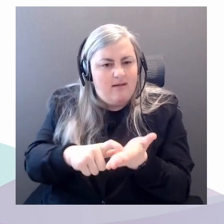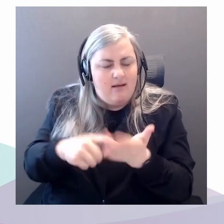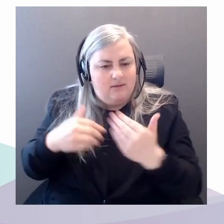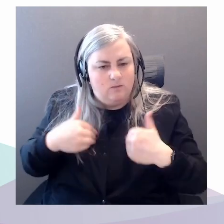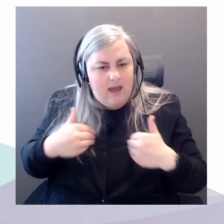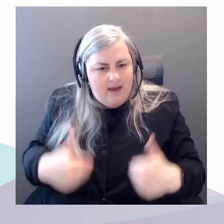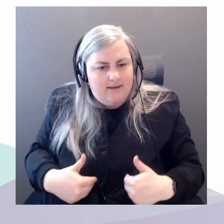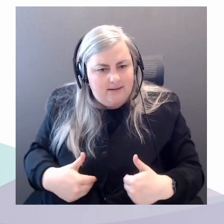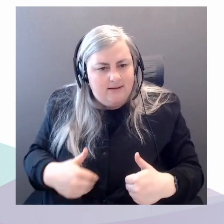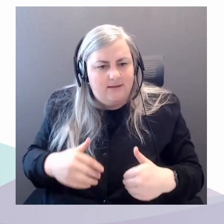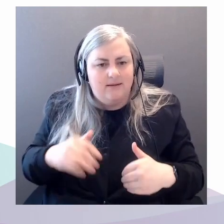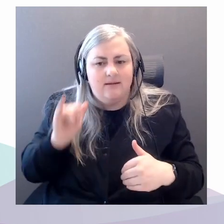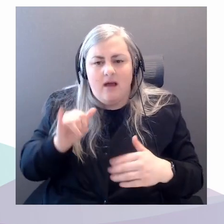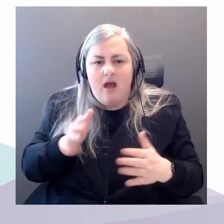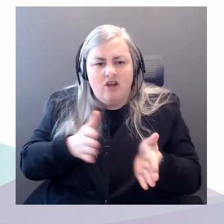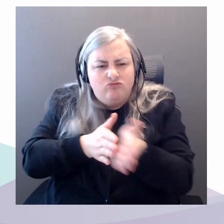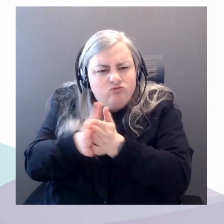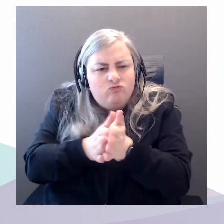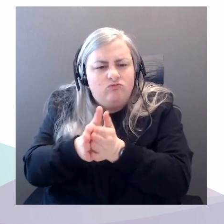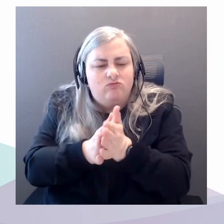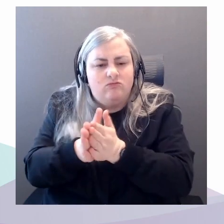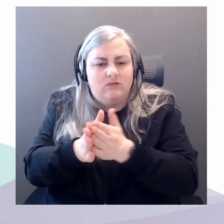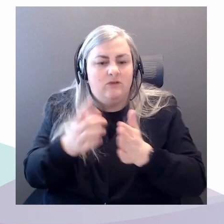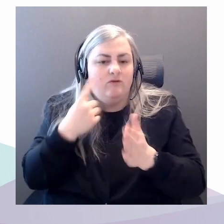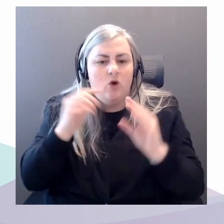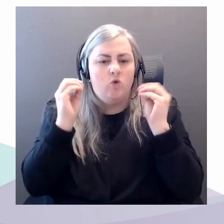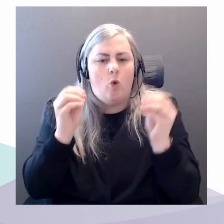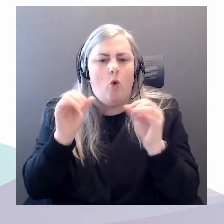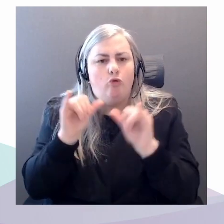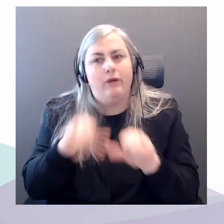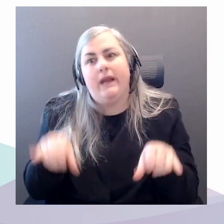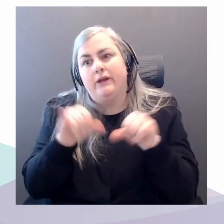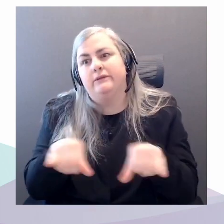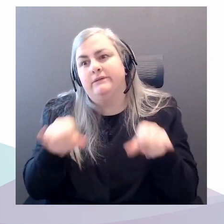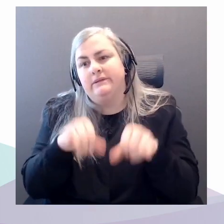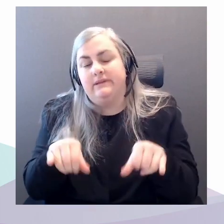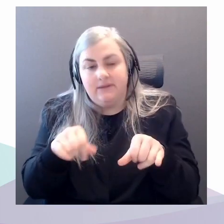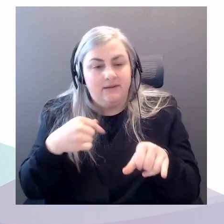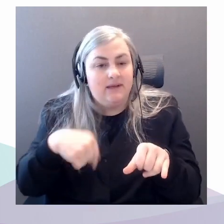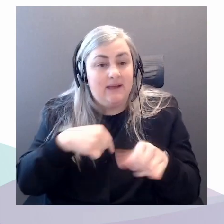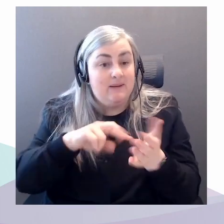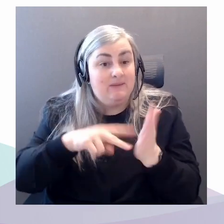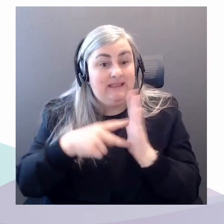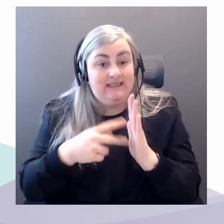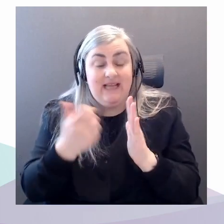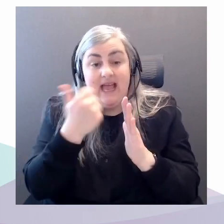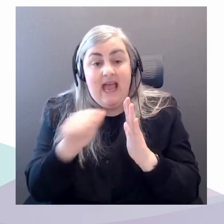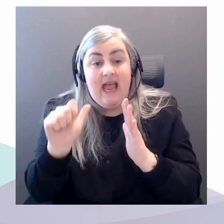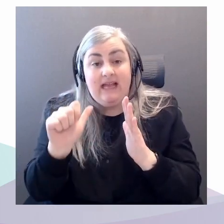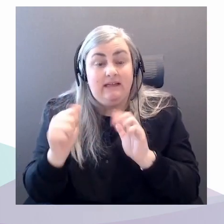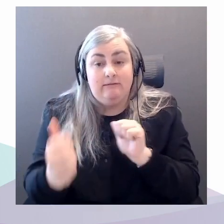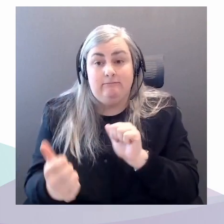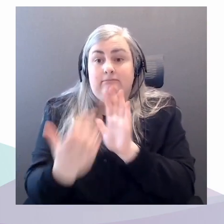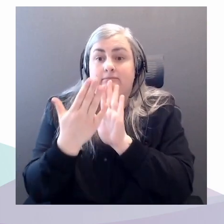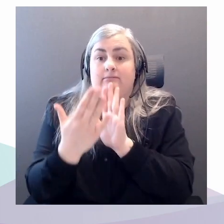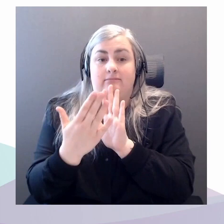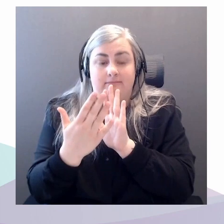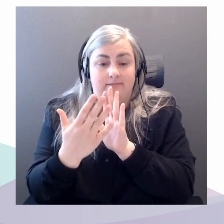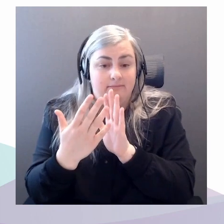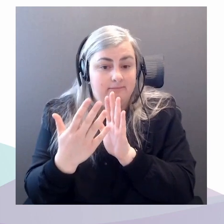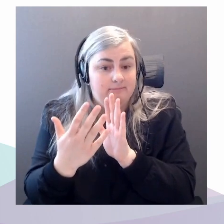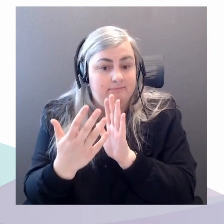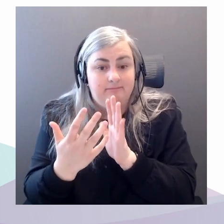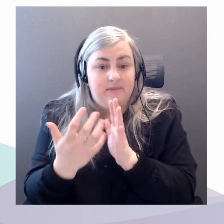means that we're not going to be very resilient in the face of any kind of onslaught, whether that's an onslaught from,